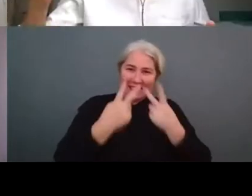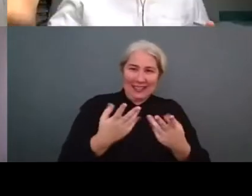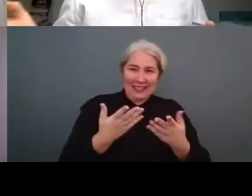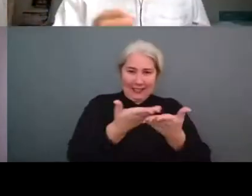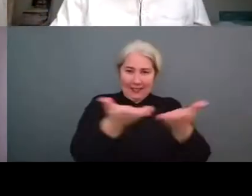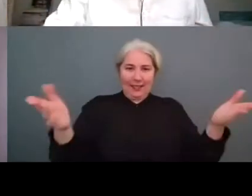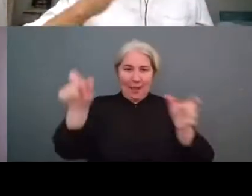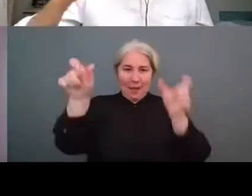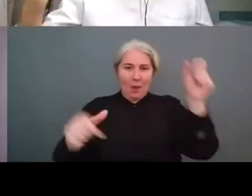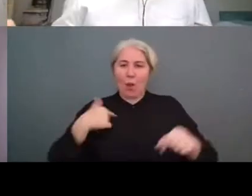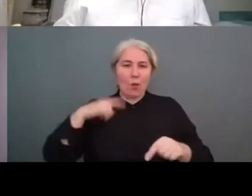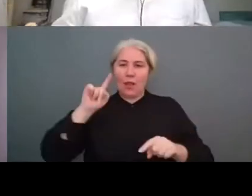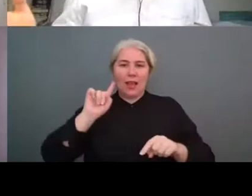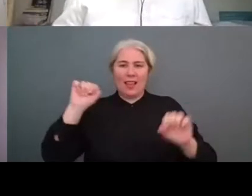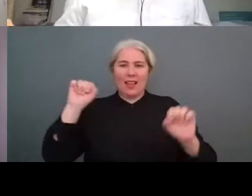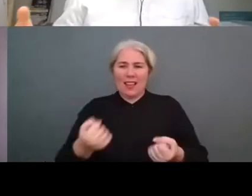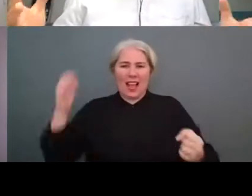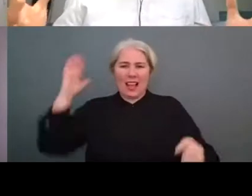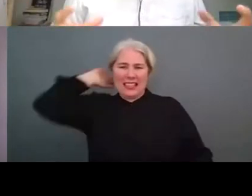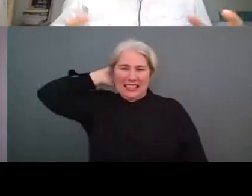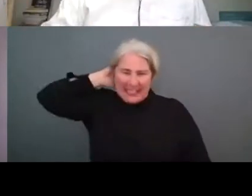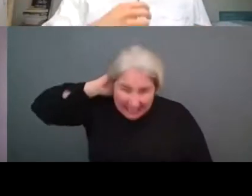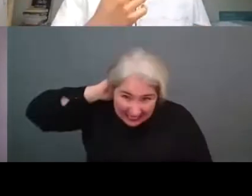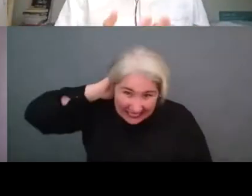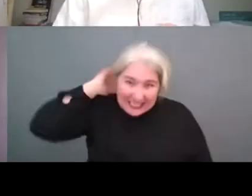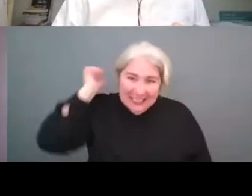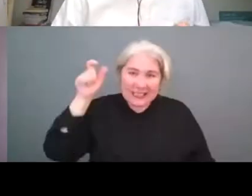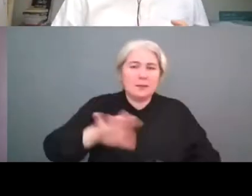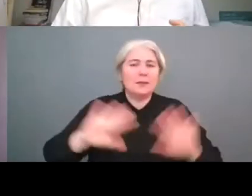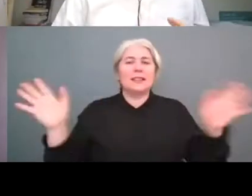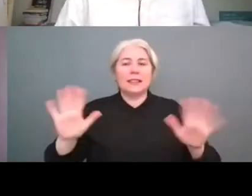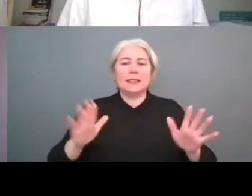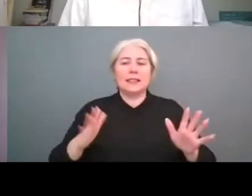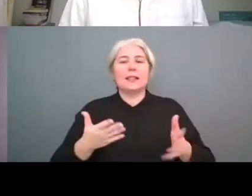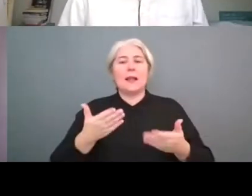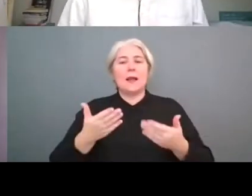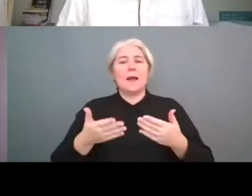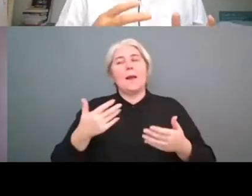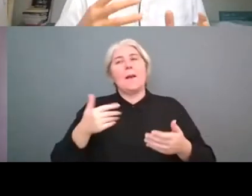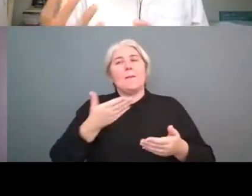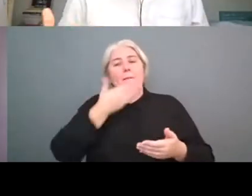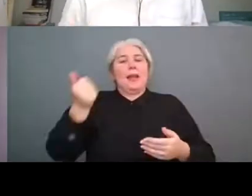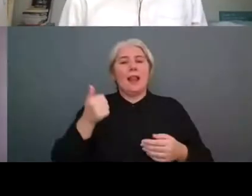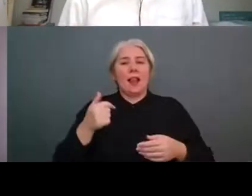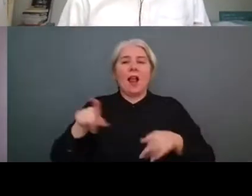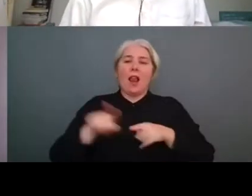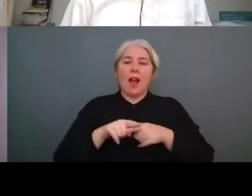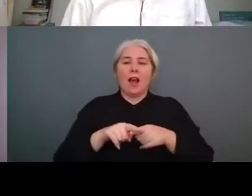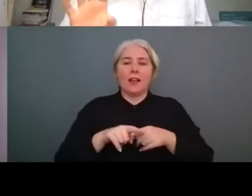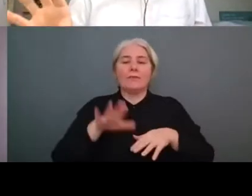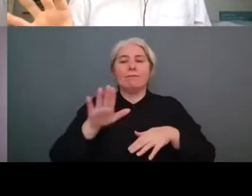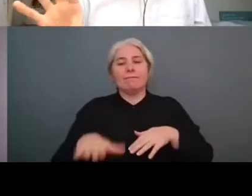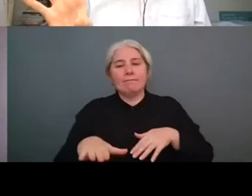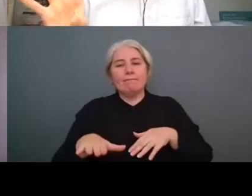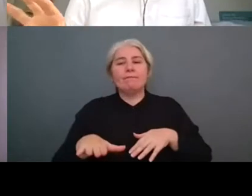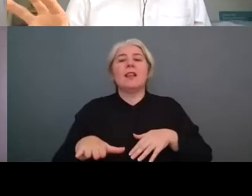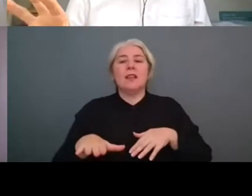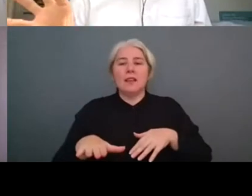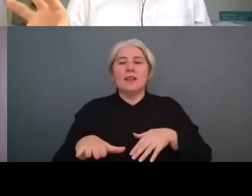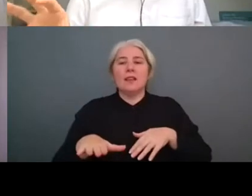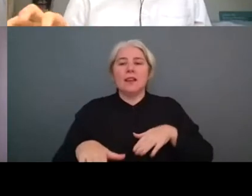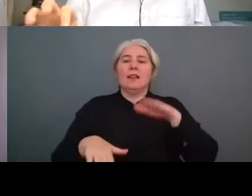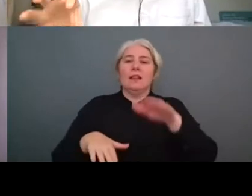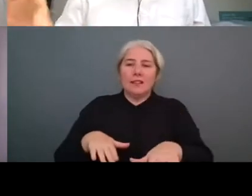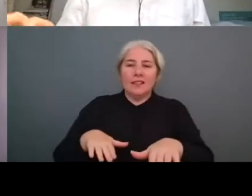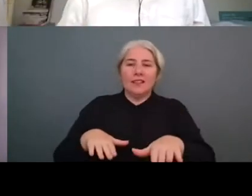have a jump uh too big at the moment otherwise you will create frustration and and it won't be positive so i think there's a very